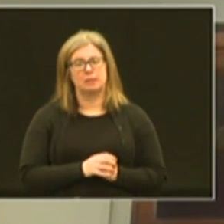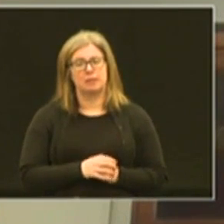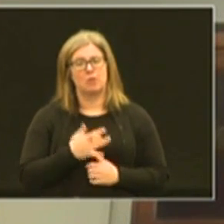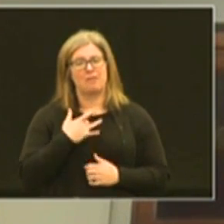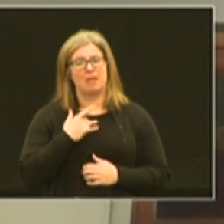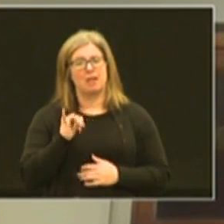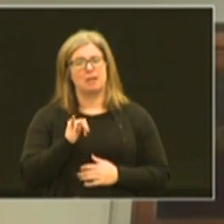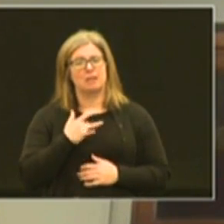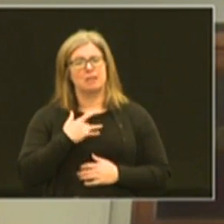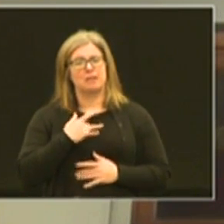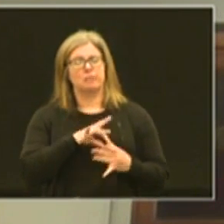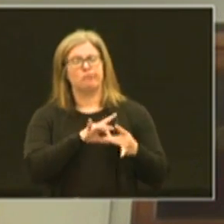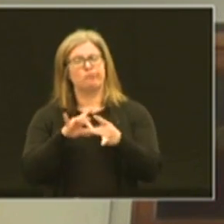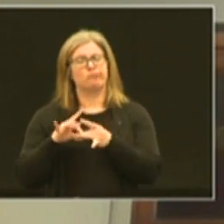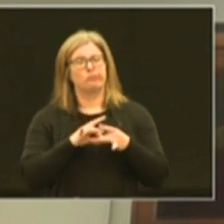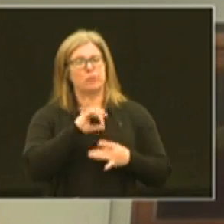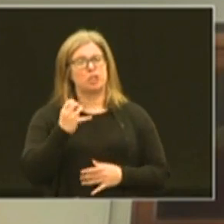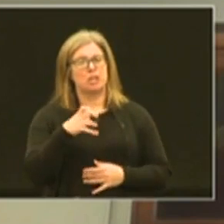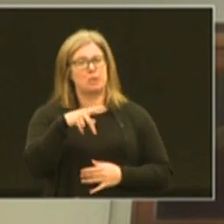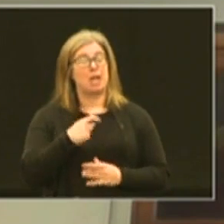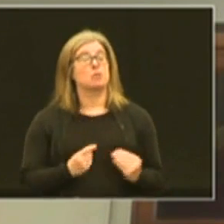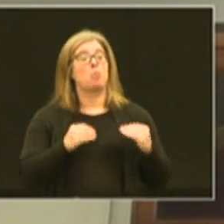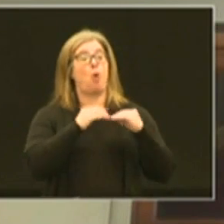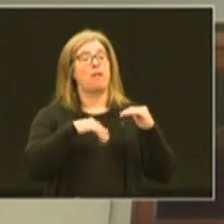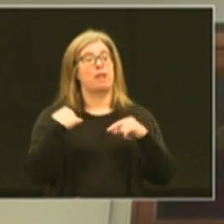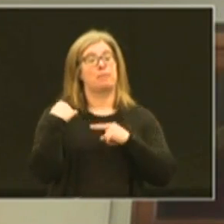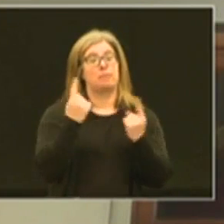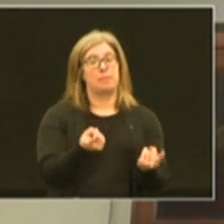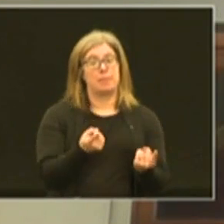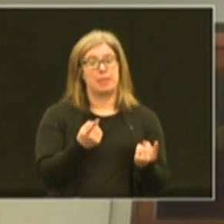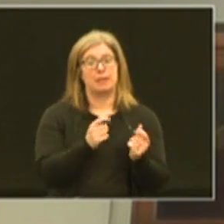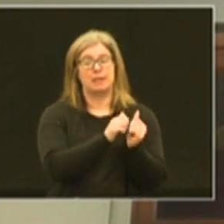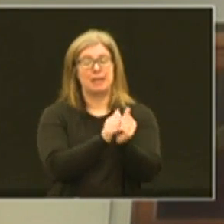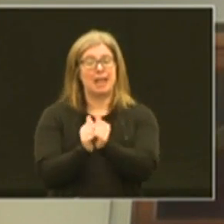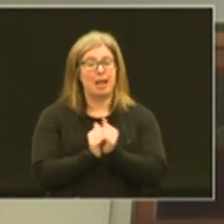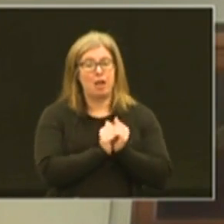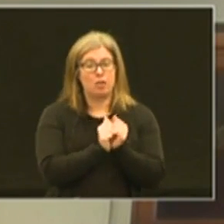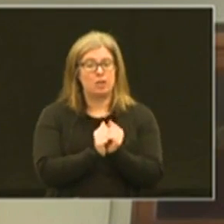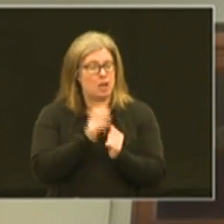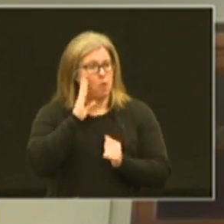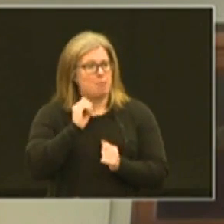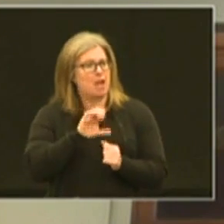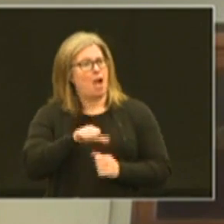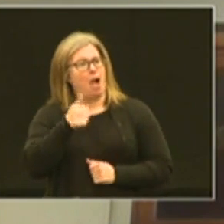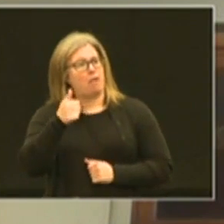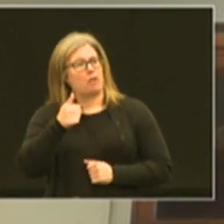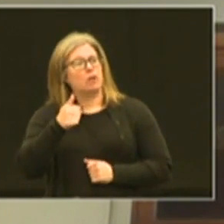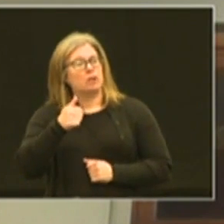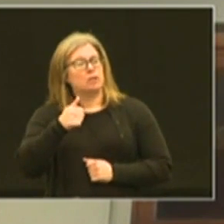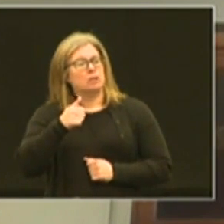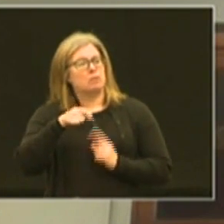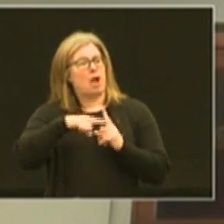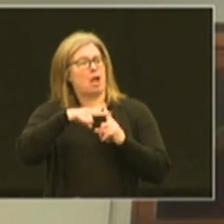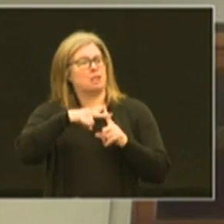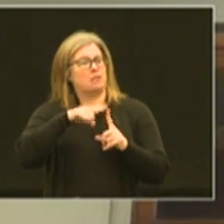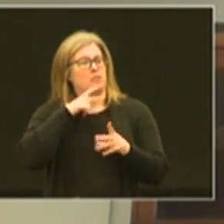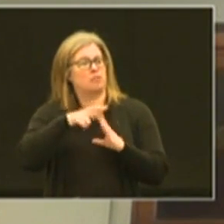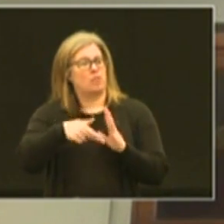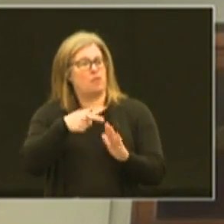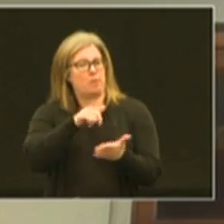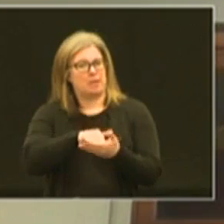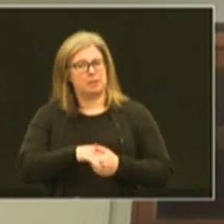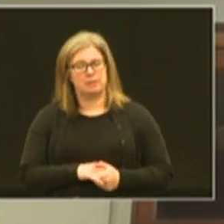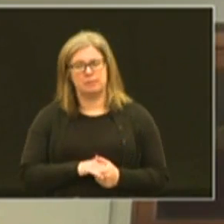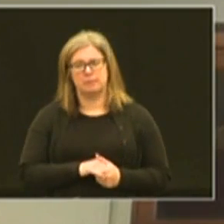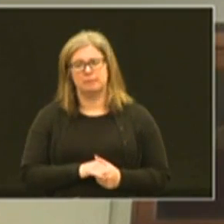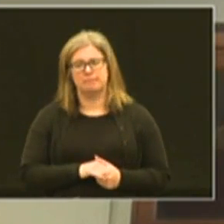we feel a sense of unity in jcps more than we ever have before in a togetherness and that will be another positive that will come from this